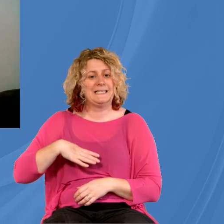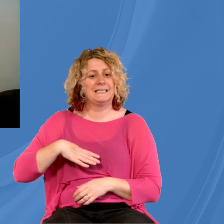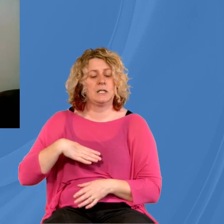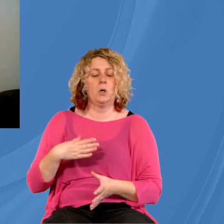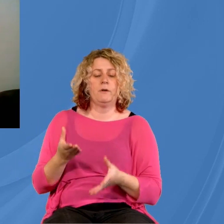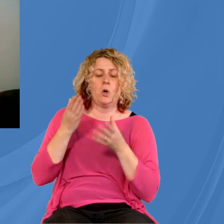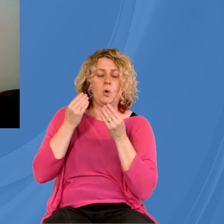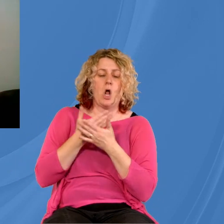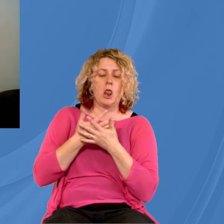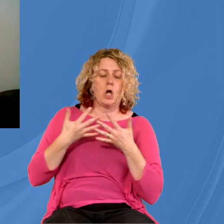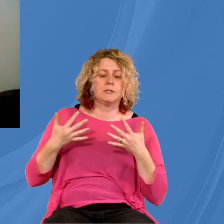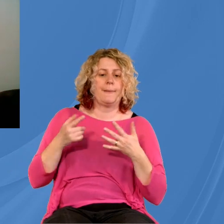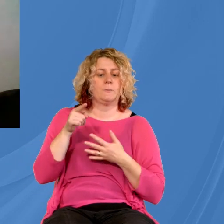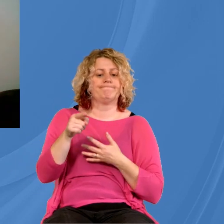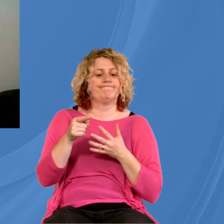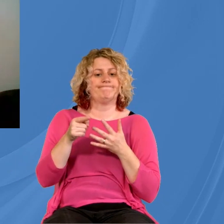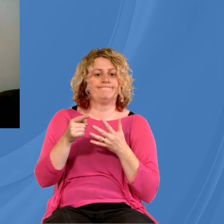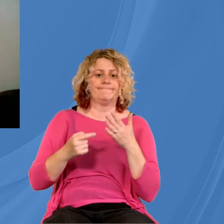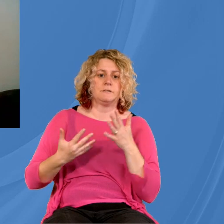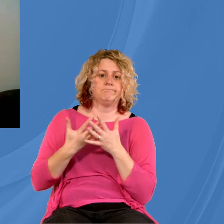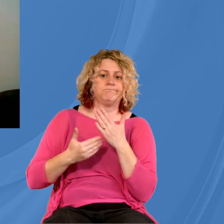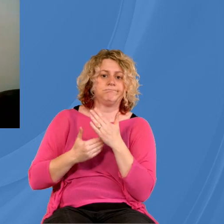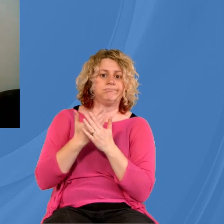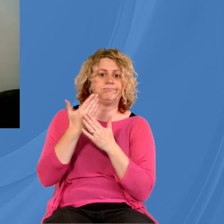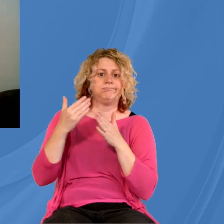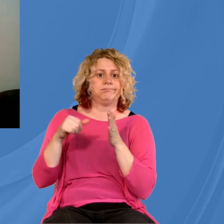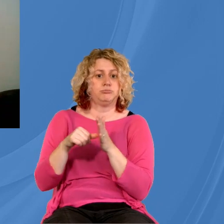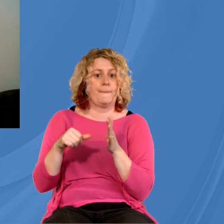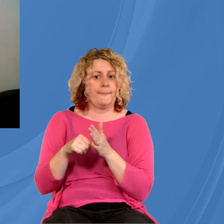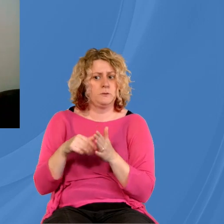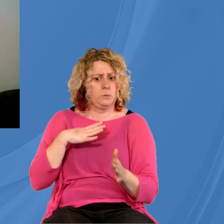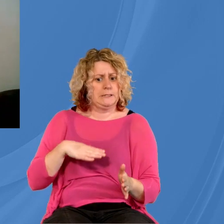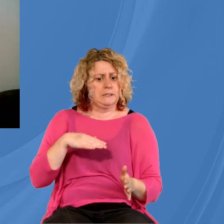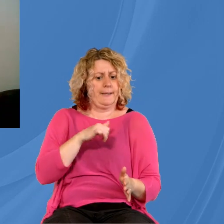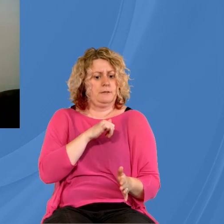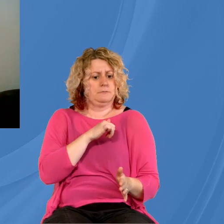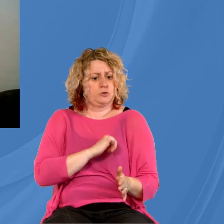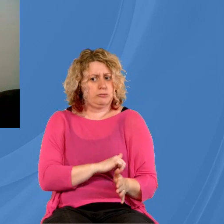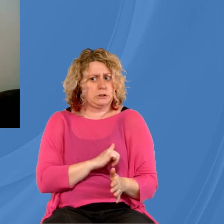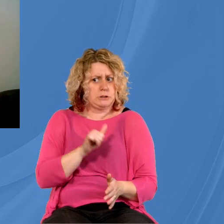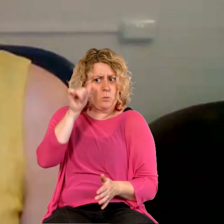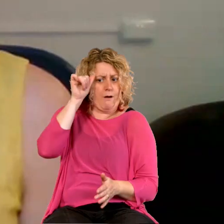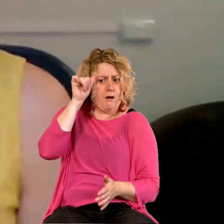is an increasing problem. Are there one or two things that we should be aware of as Christians as we try and serve one another?